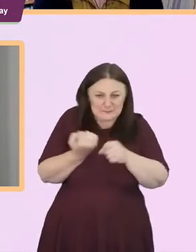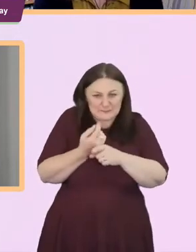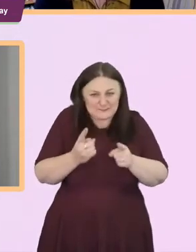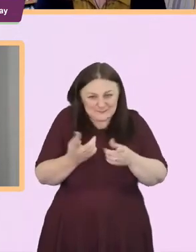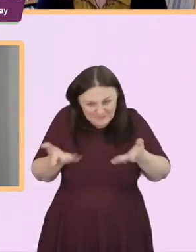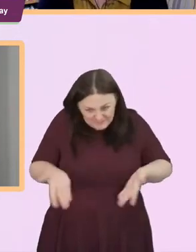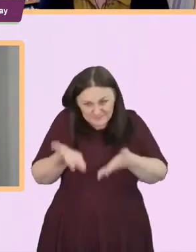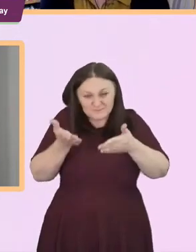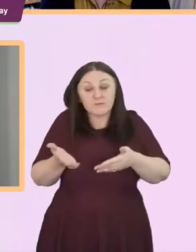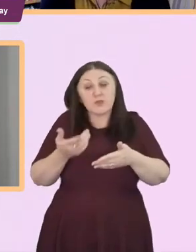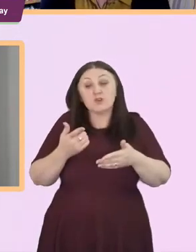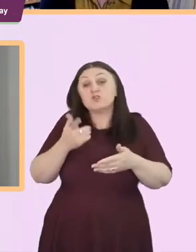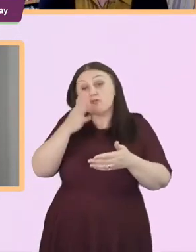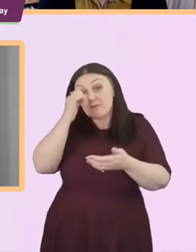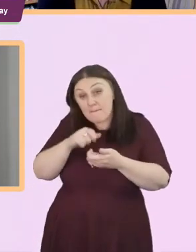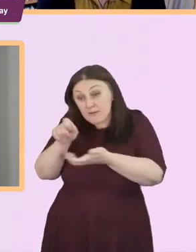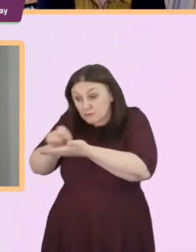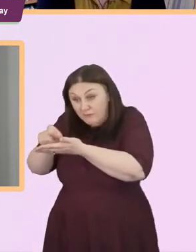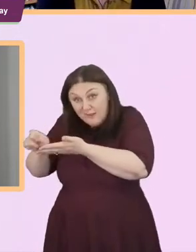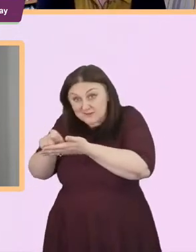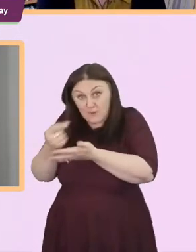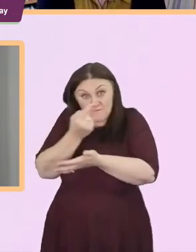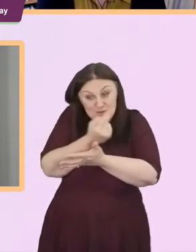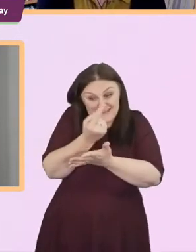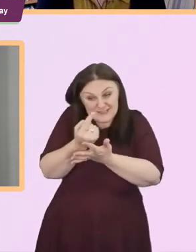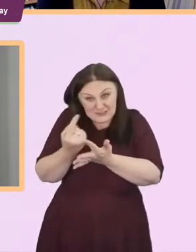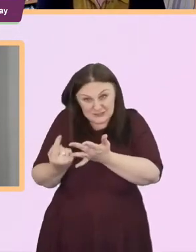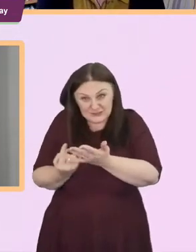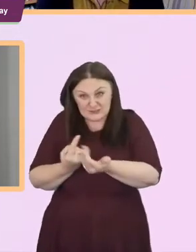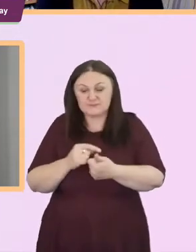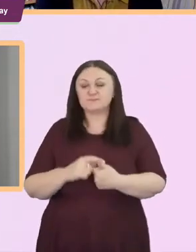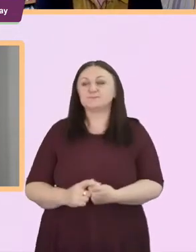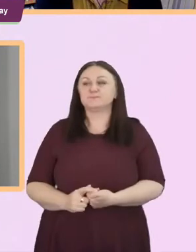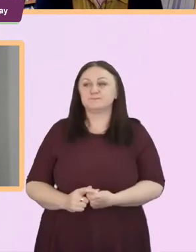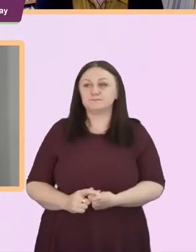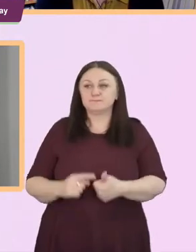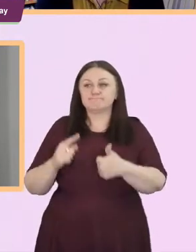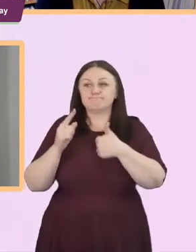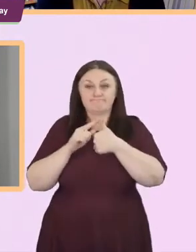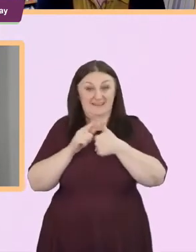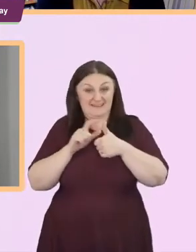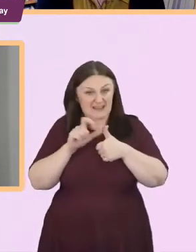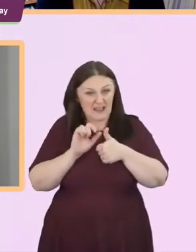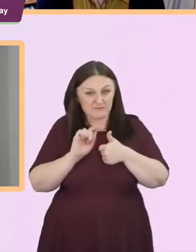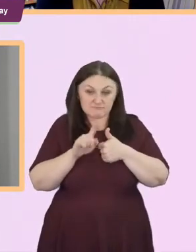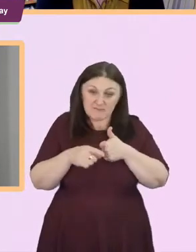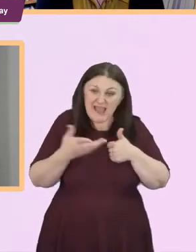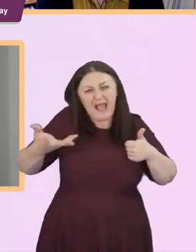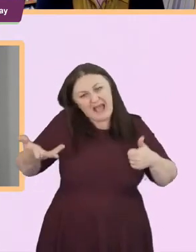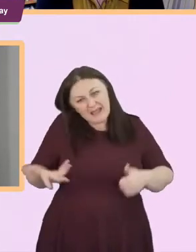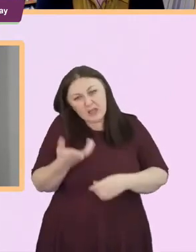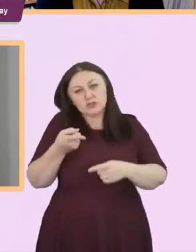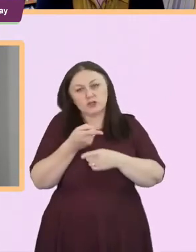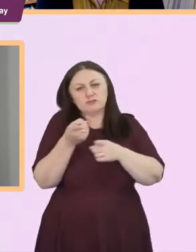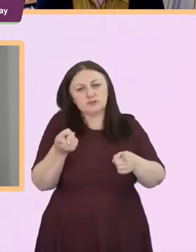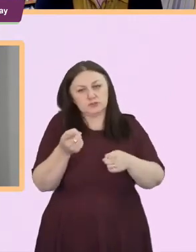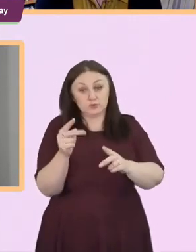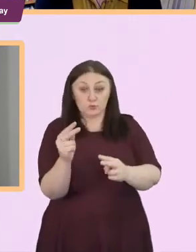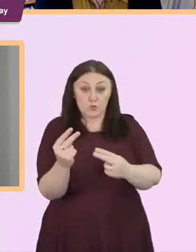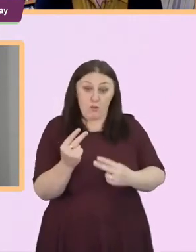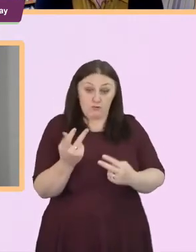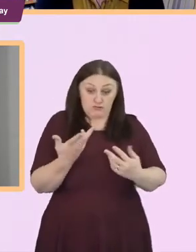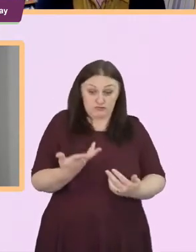type on to remember the action points I I would just like to encourage people watching to to